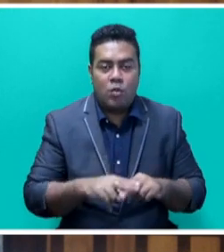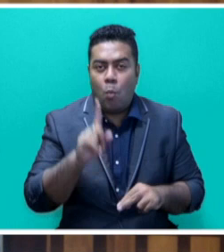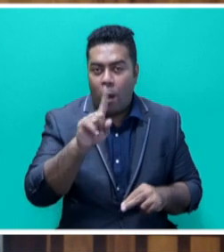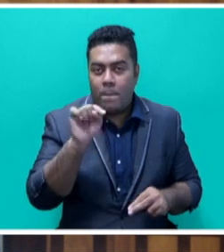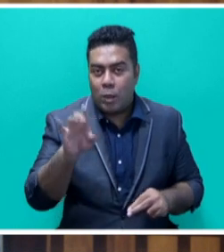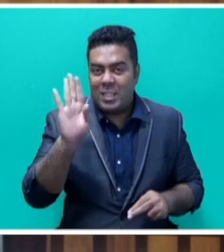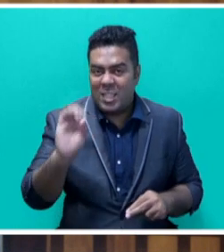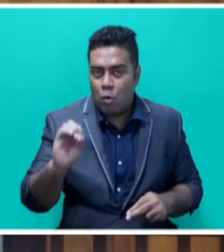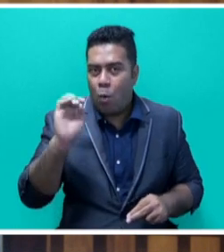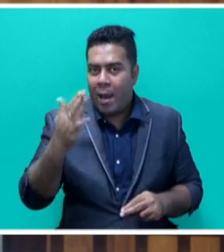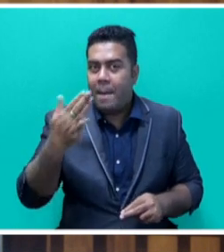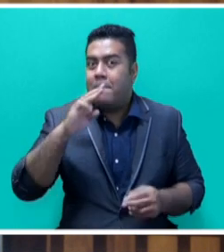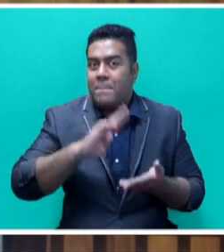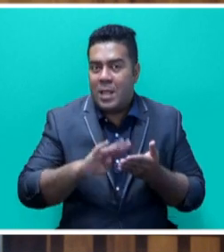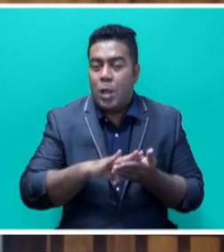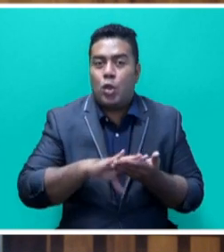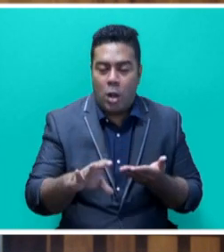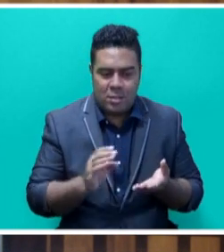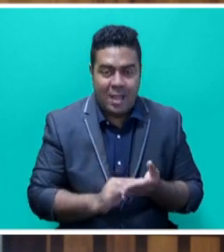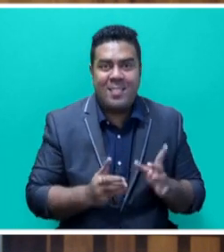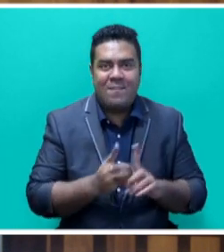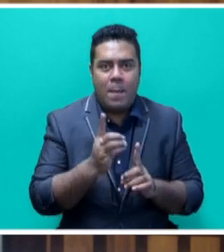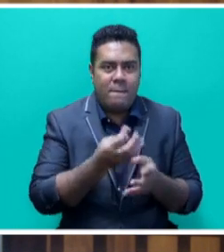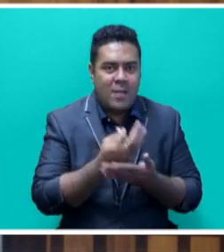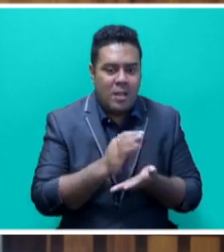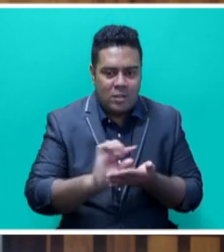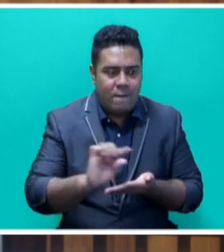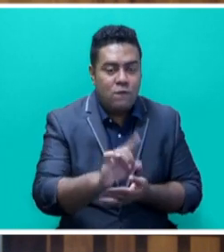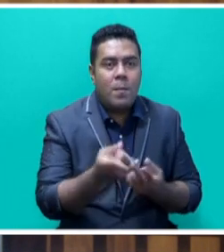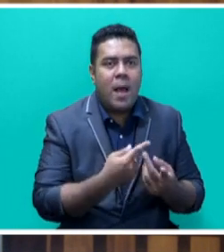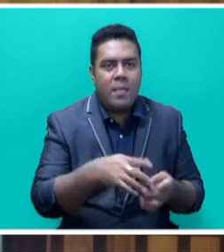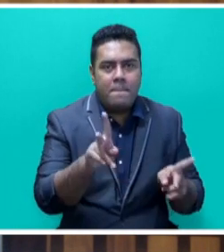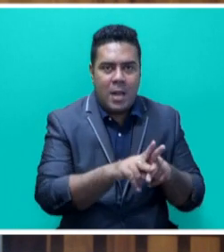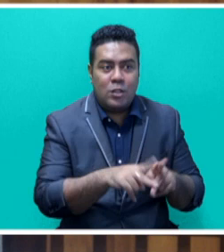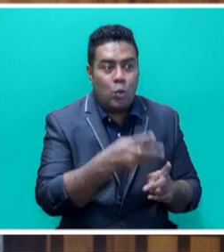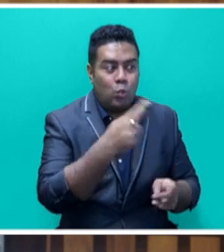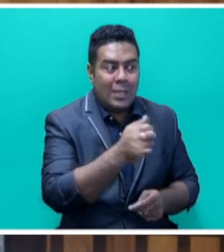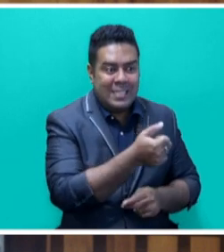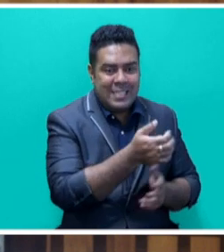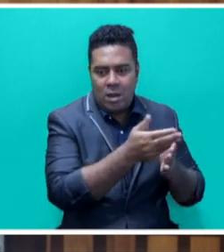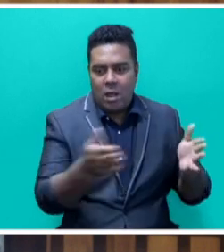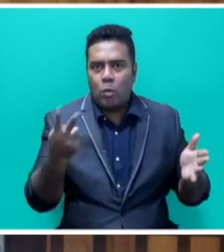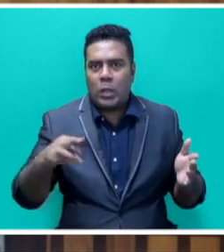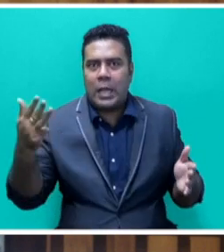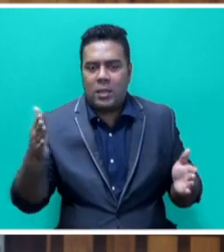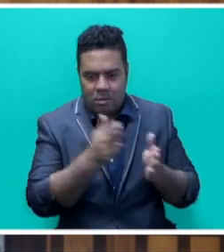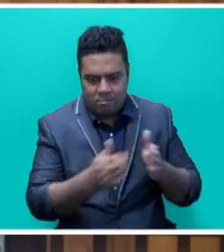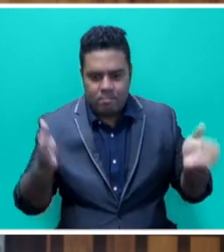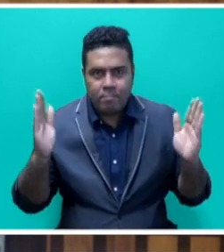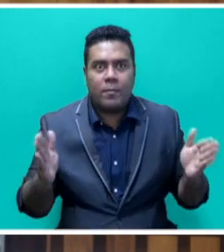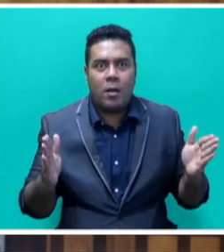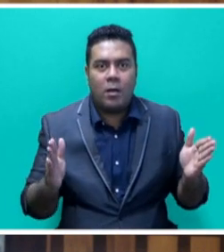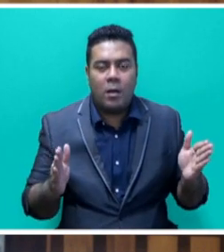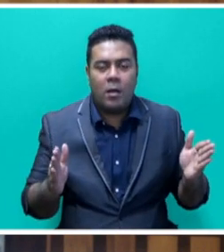.09 billion in development finance from external partners between 2016 and 2019 alone. The